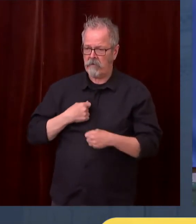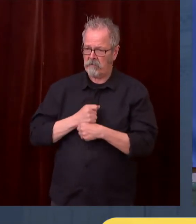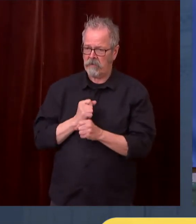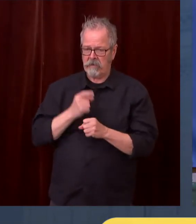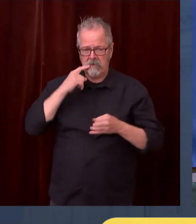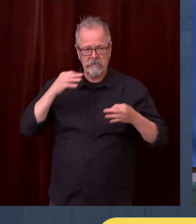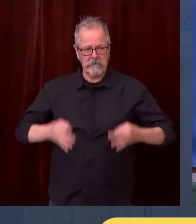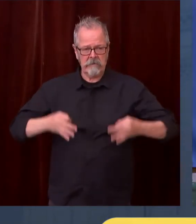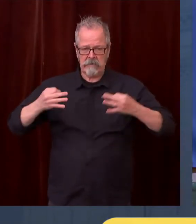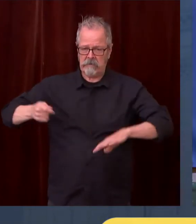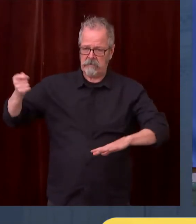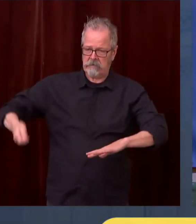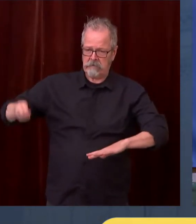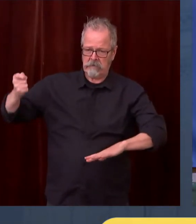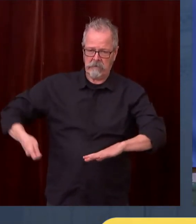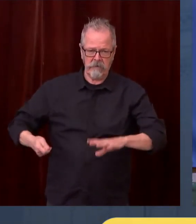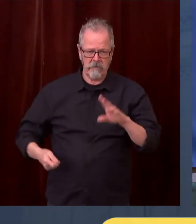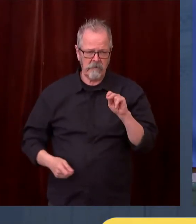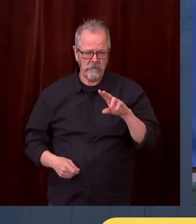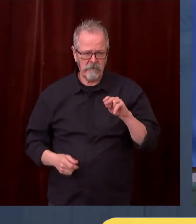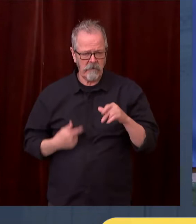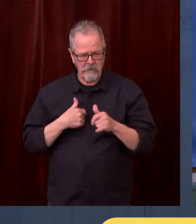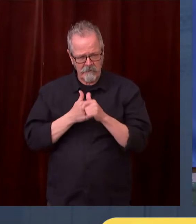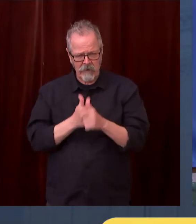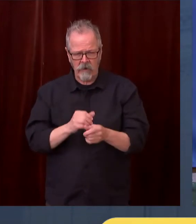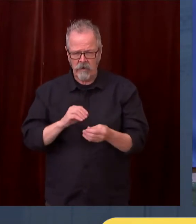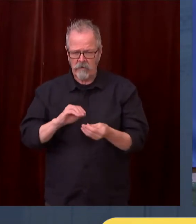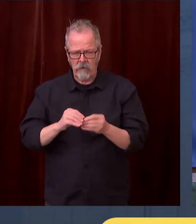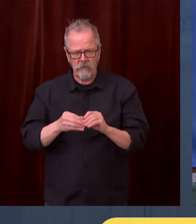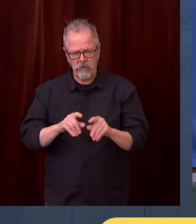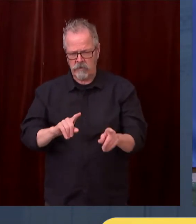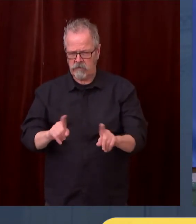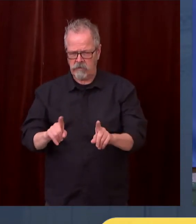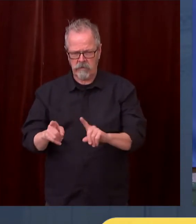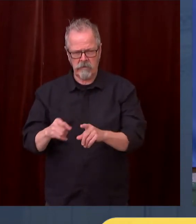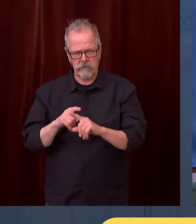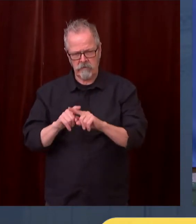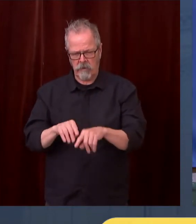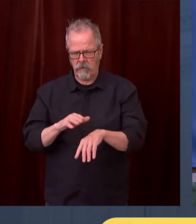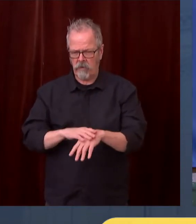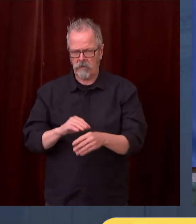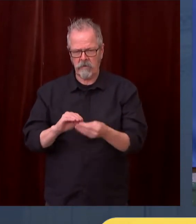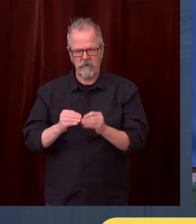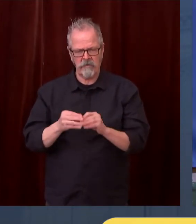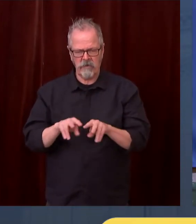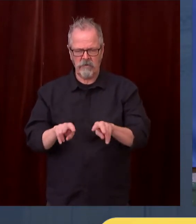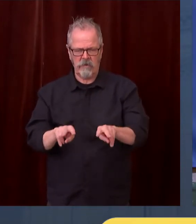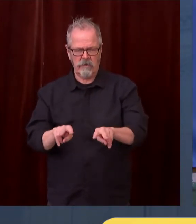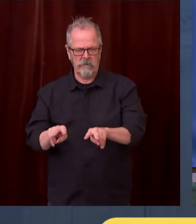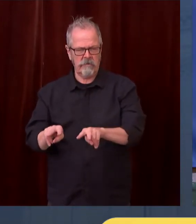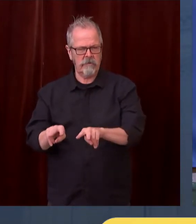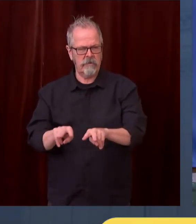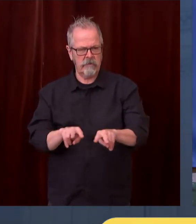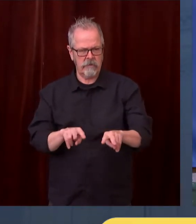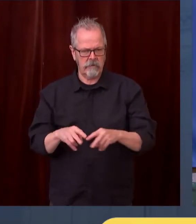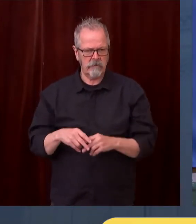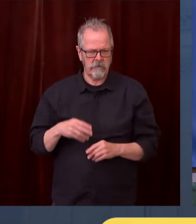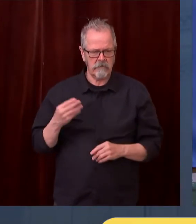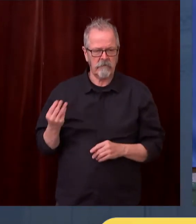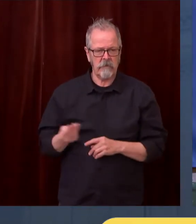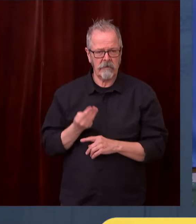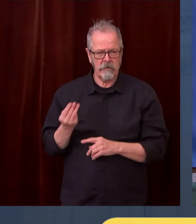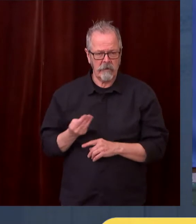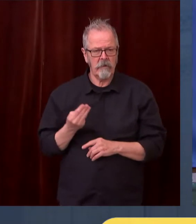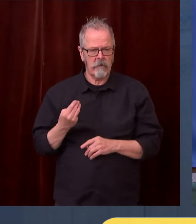metrics were, and basically the way this works is that on Monday, we will evaluate the most recently